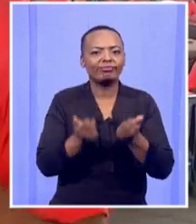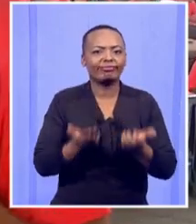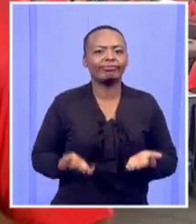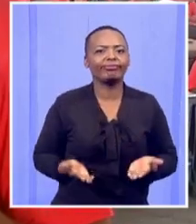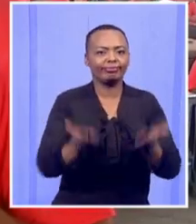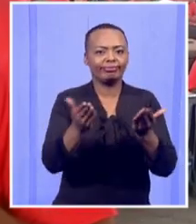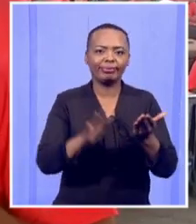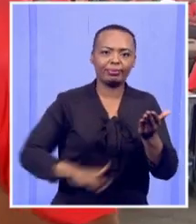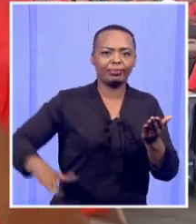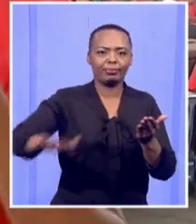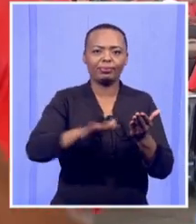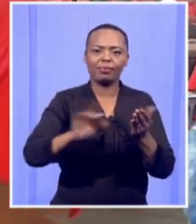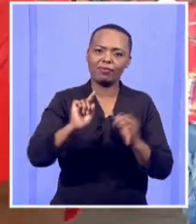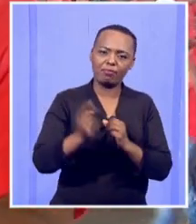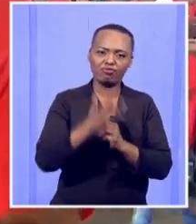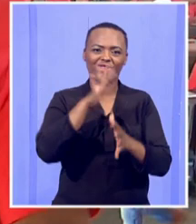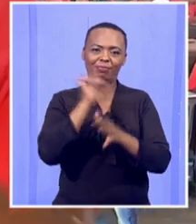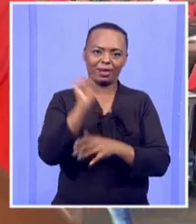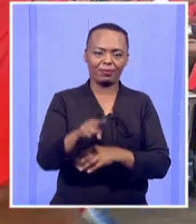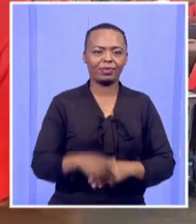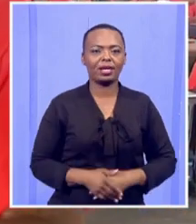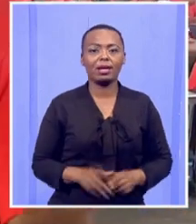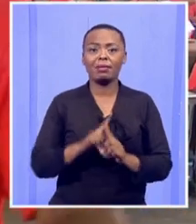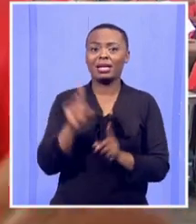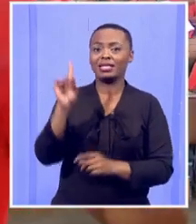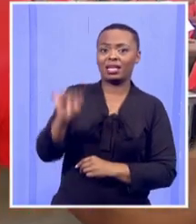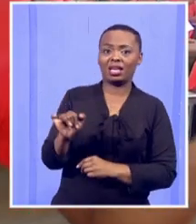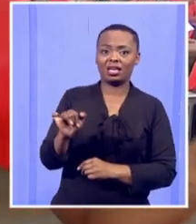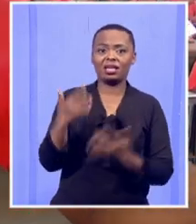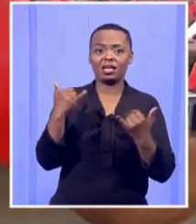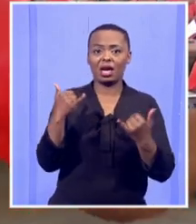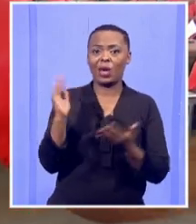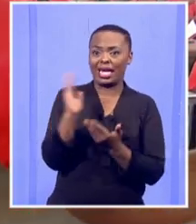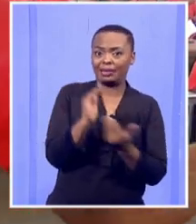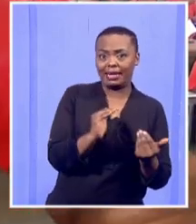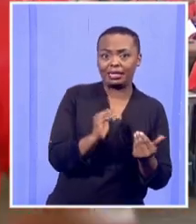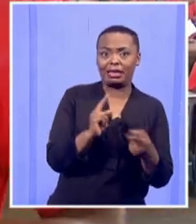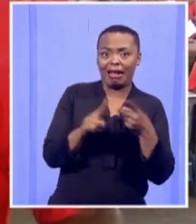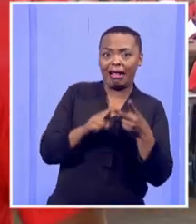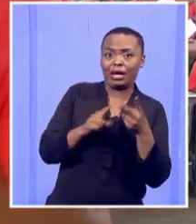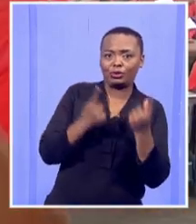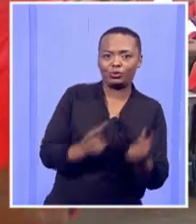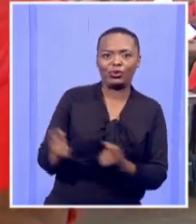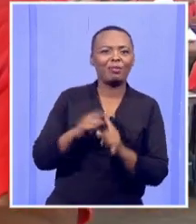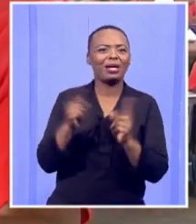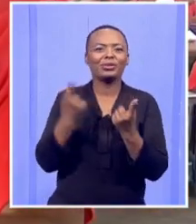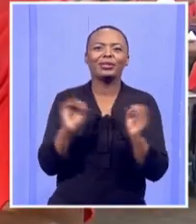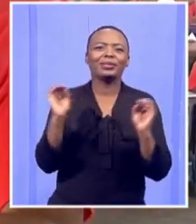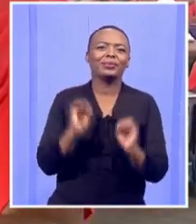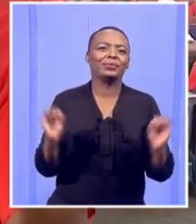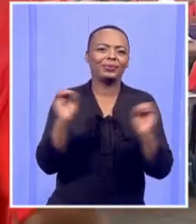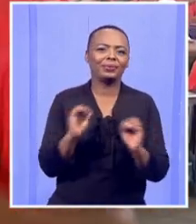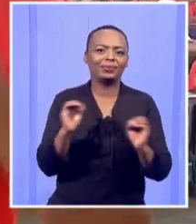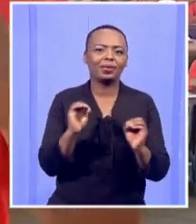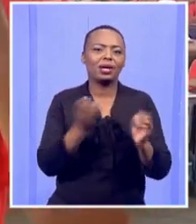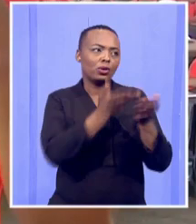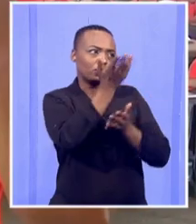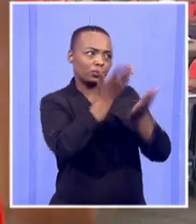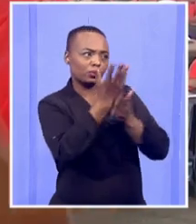we're convinced that the DA is not doing what we're expecting them to do in Metzimahulu. We'll engage our leadership